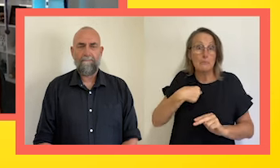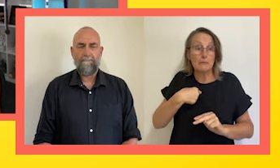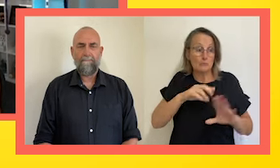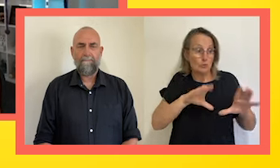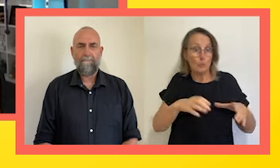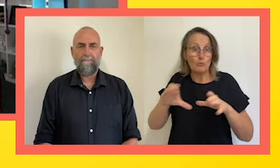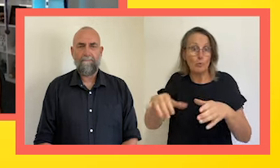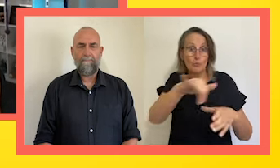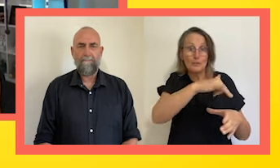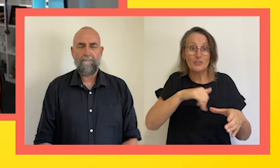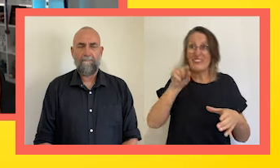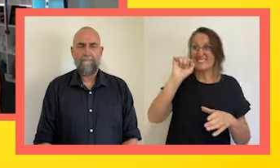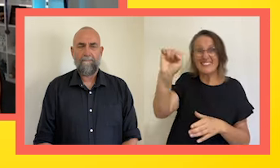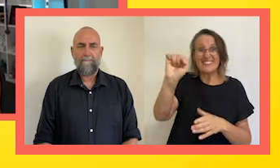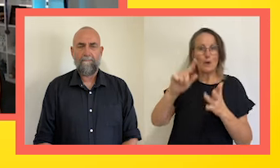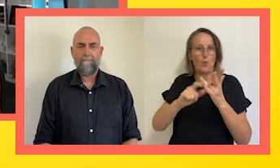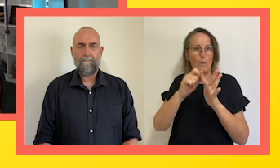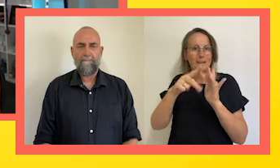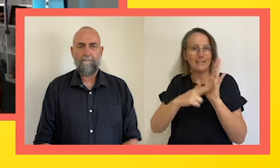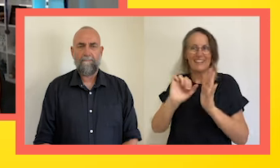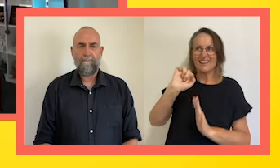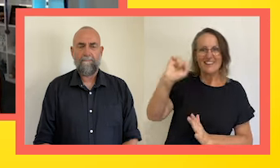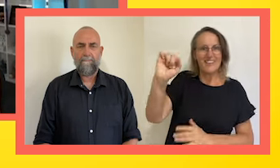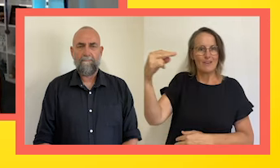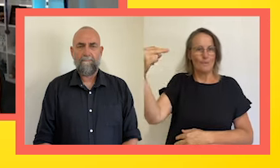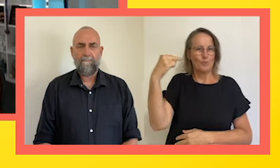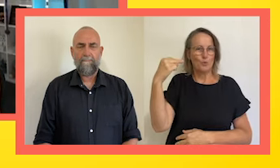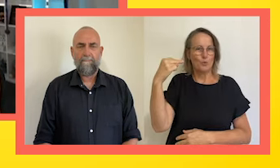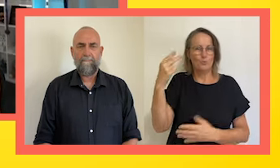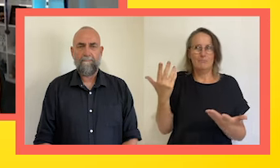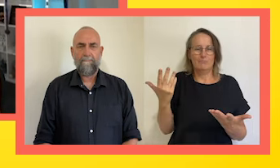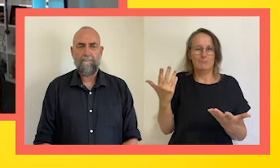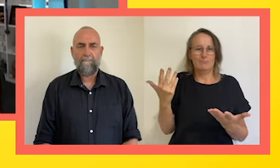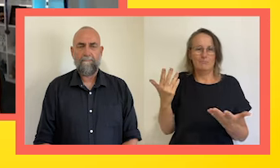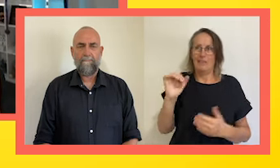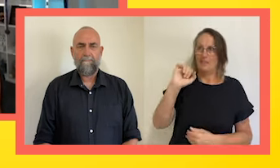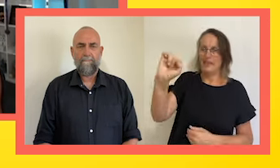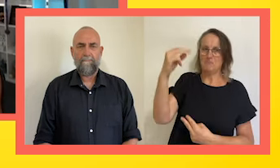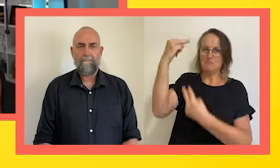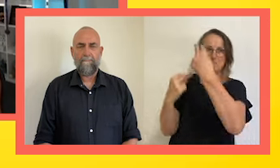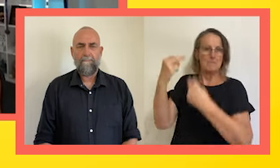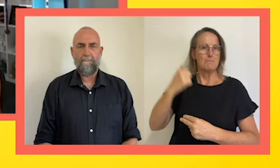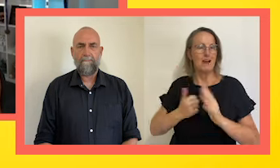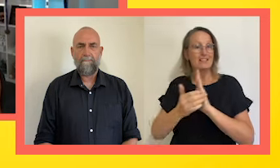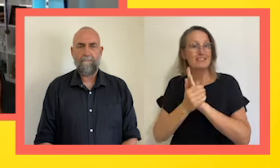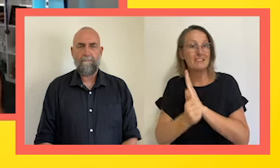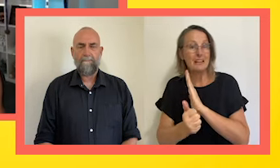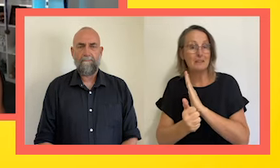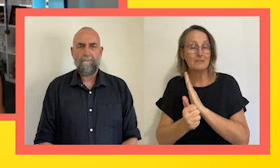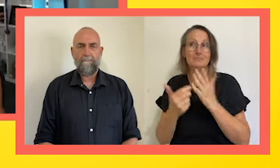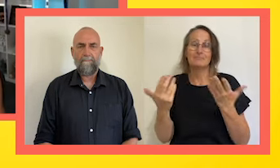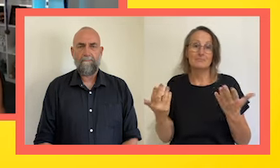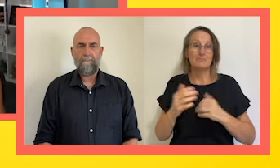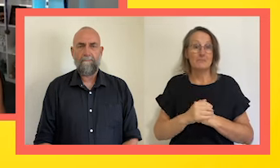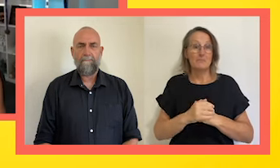that's just what someone else thinks or what someone else's opinion is of your own ability. That may impact your